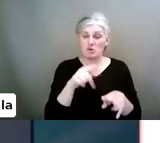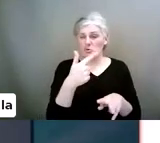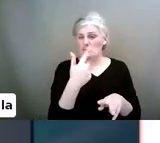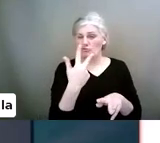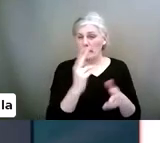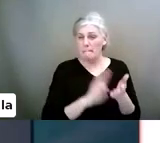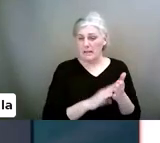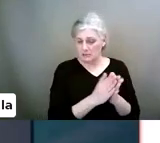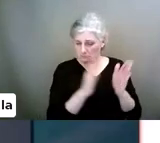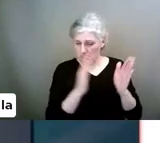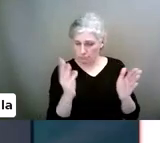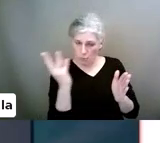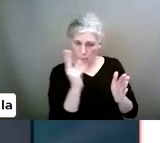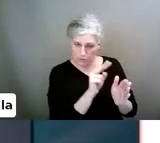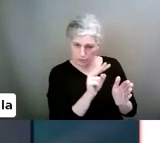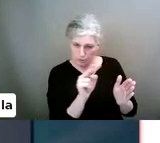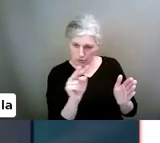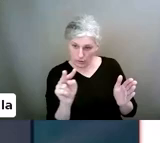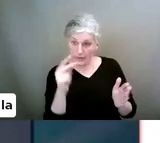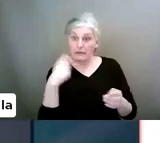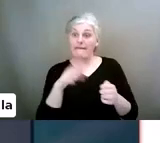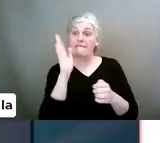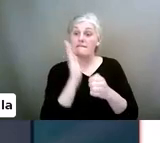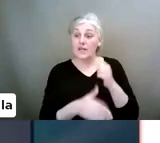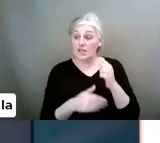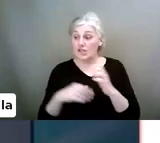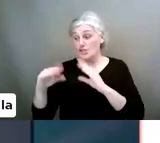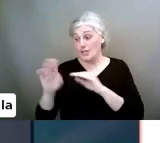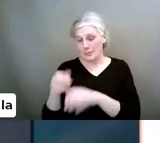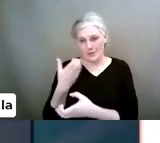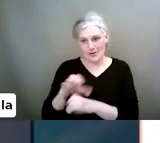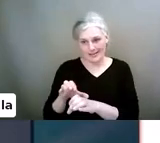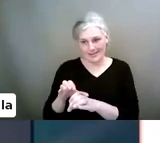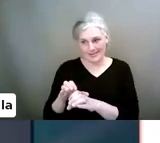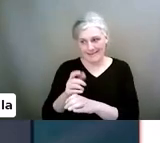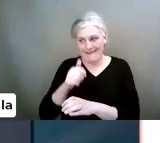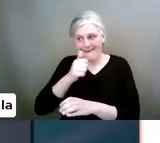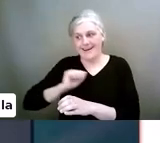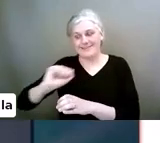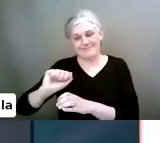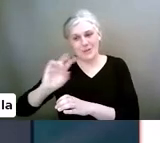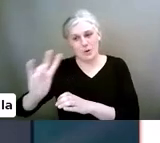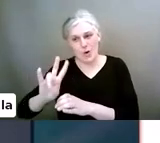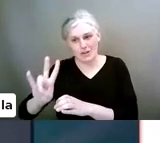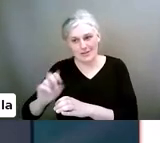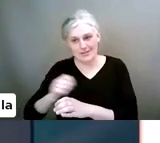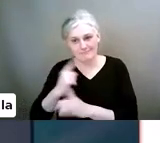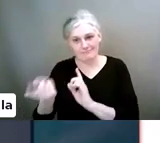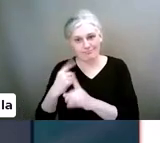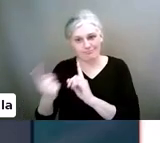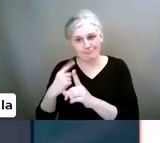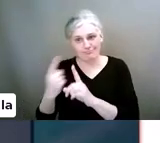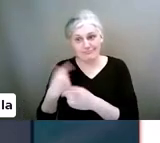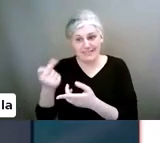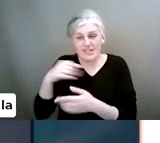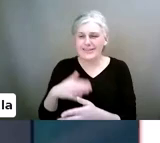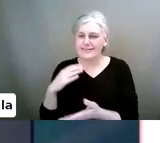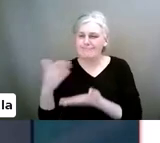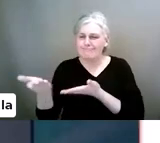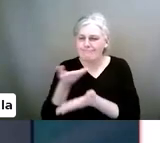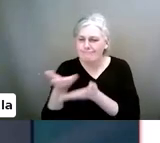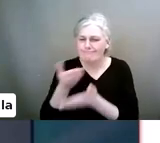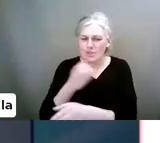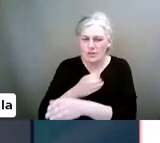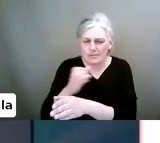And then you can have a chat with them, ask them a few questions, you know, and the answers are there. Just get that conversation